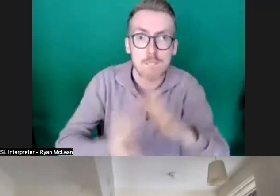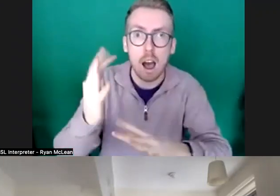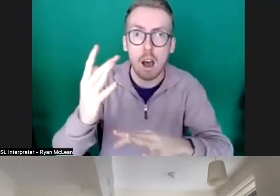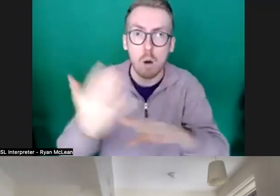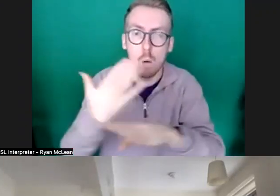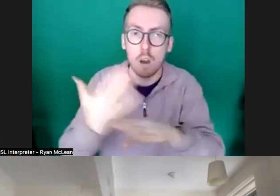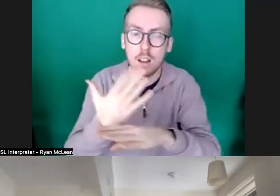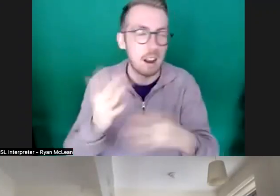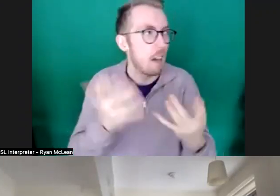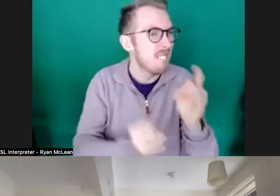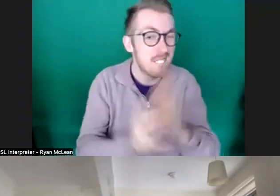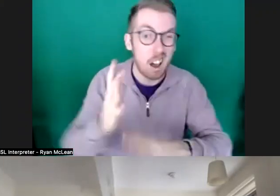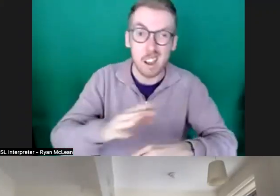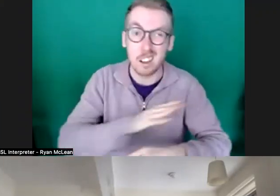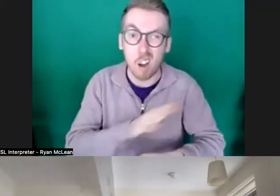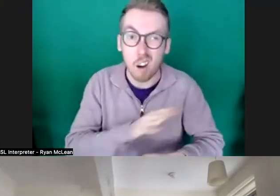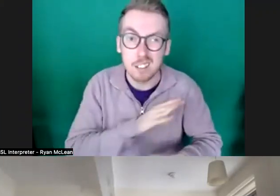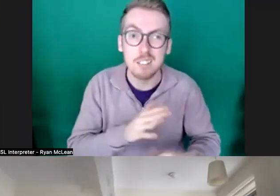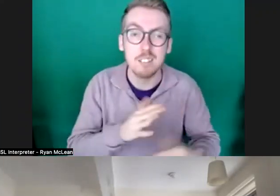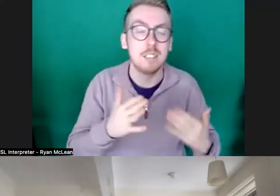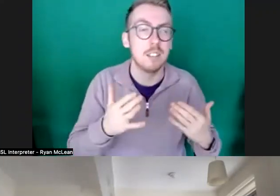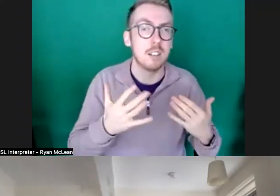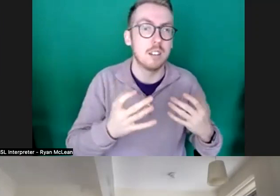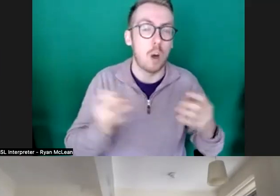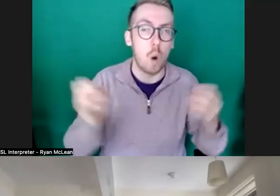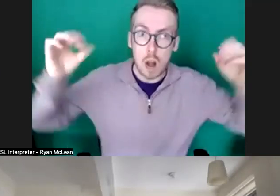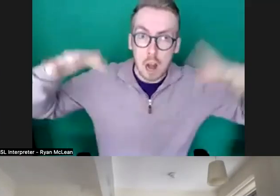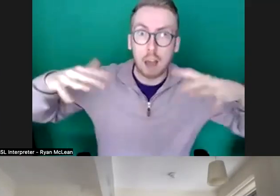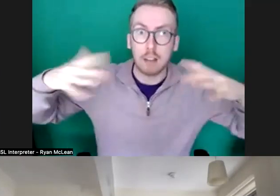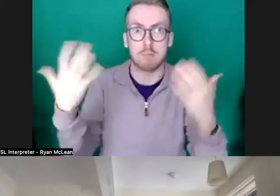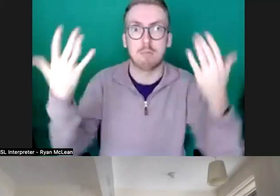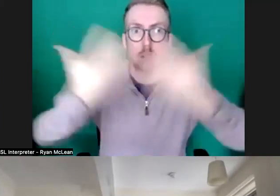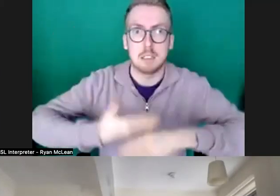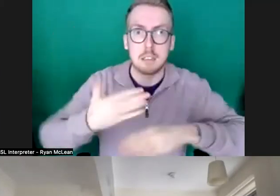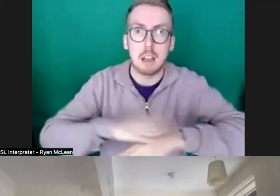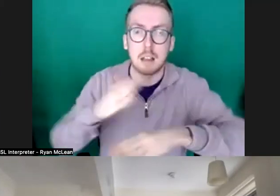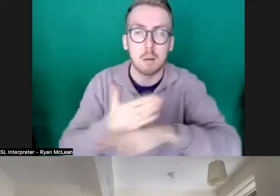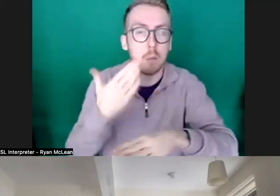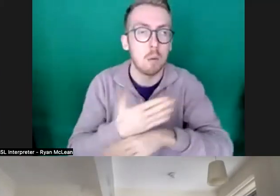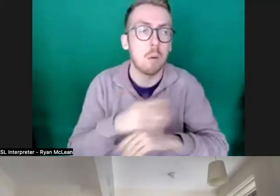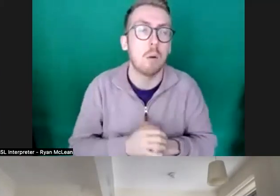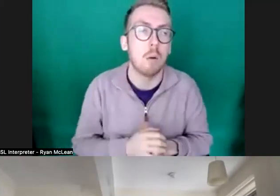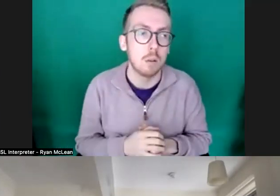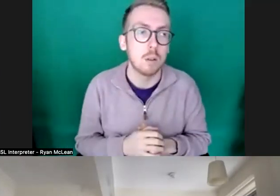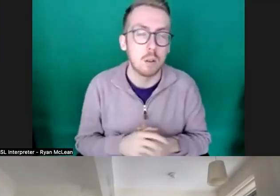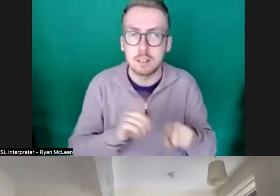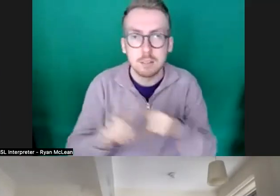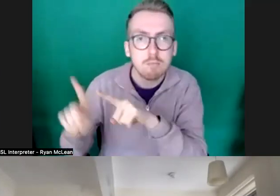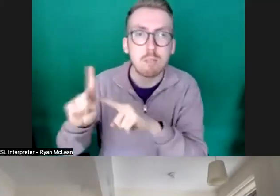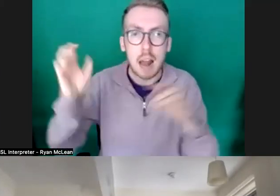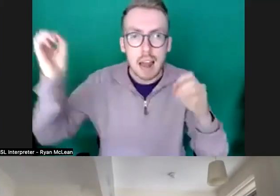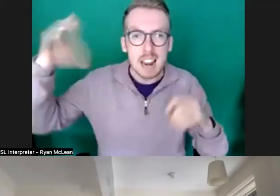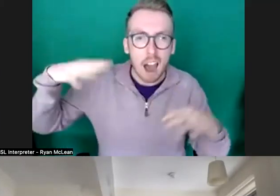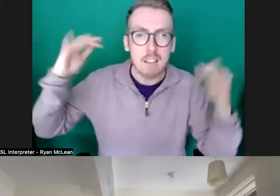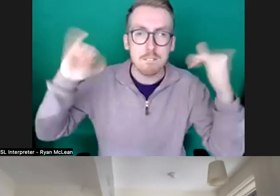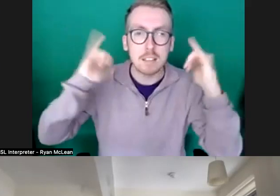fire gardens and so on um but yeah as clive says they're obviously um in some ways more suited to